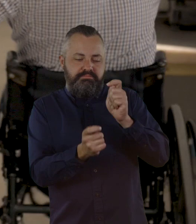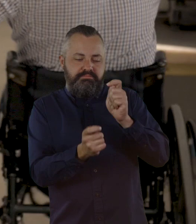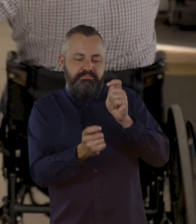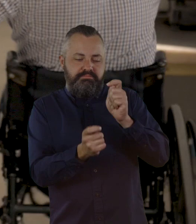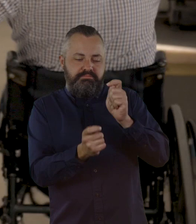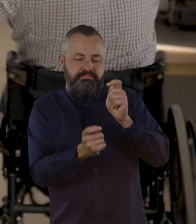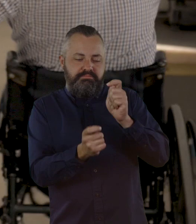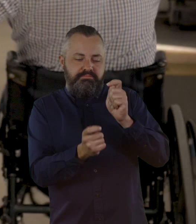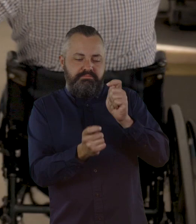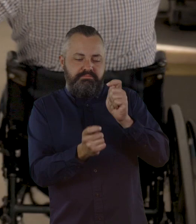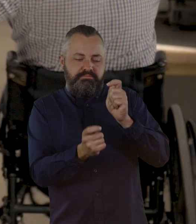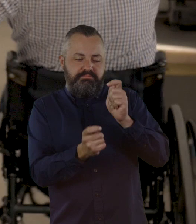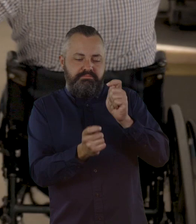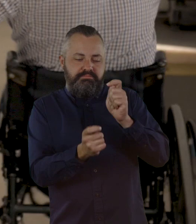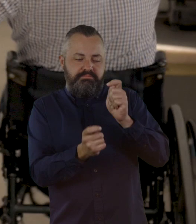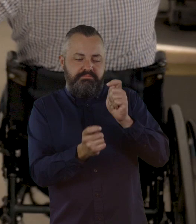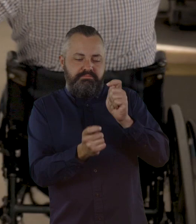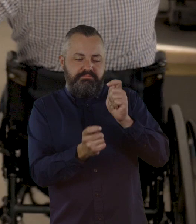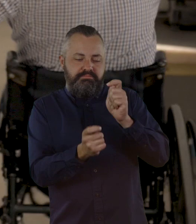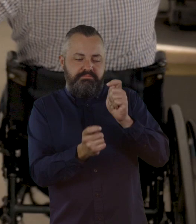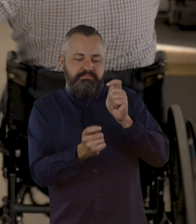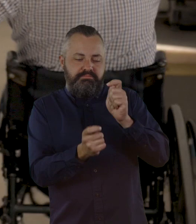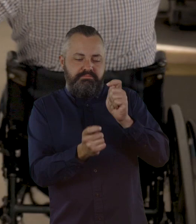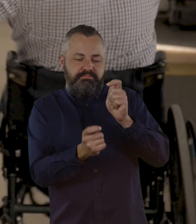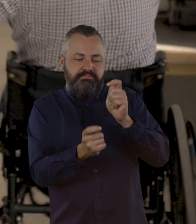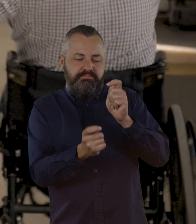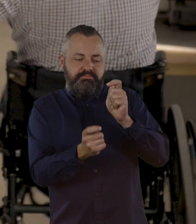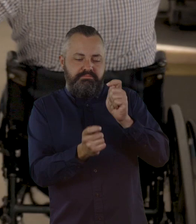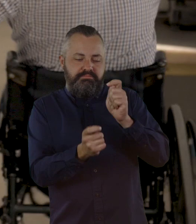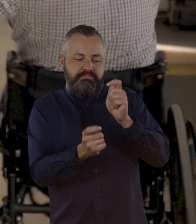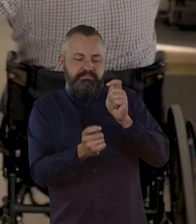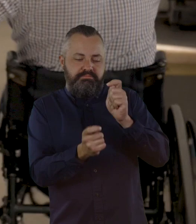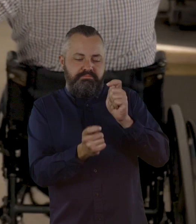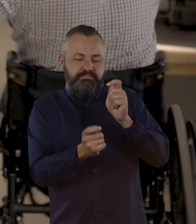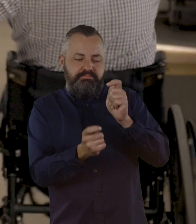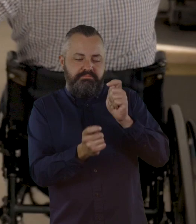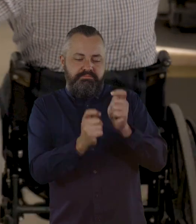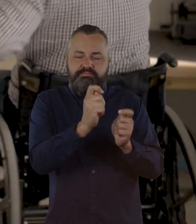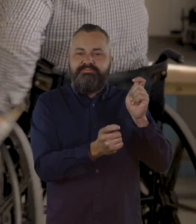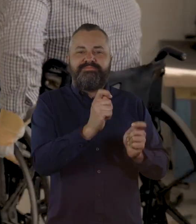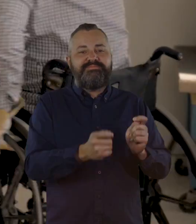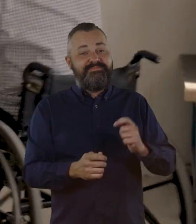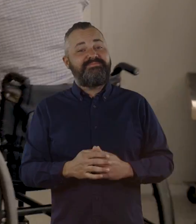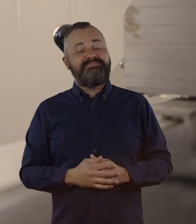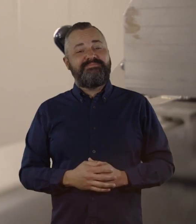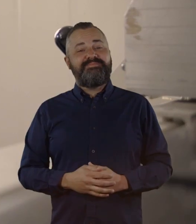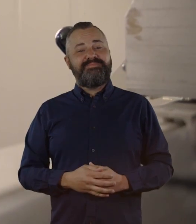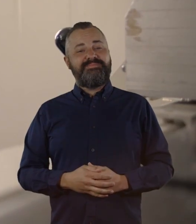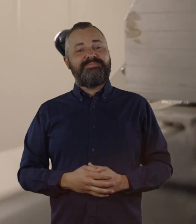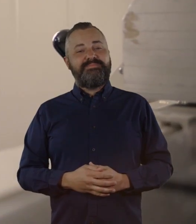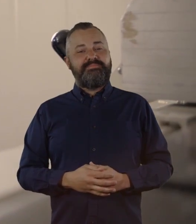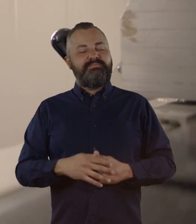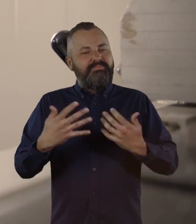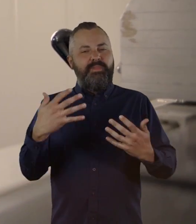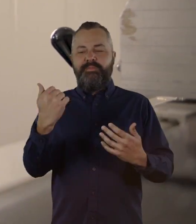text reads, Isid Adaptation and Mobility Aids Workshop. He puts on a dust mask at a workbench.